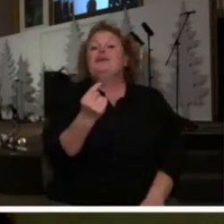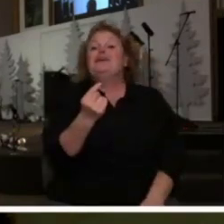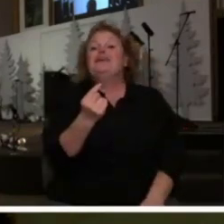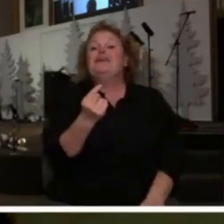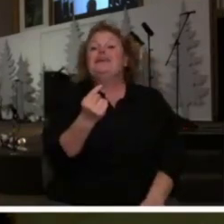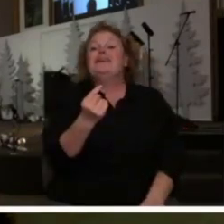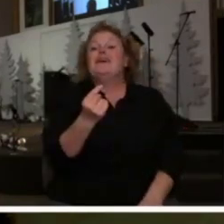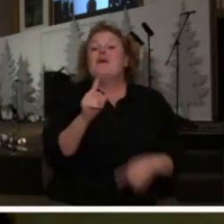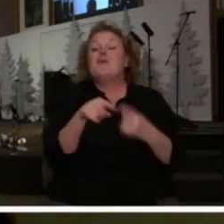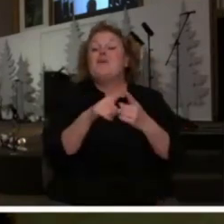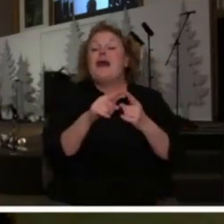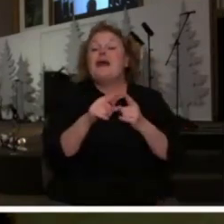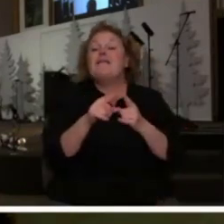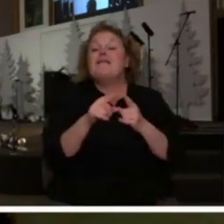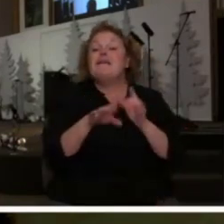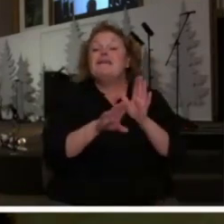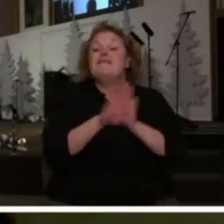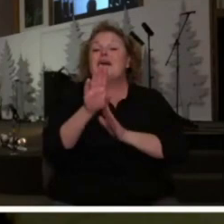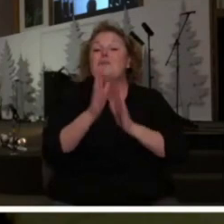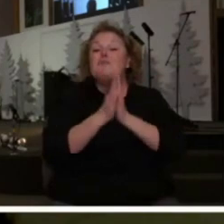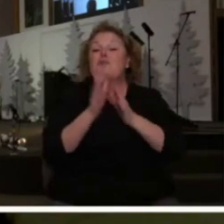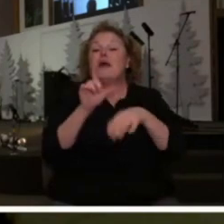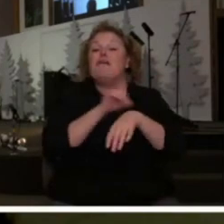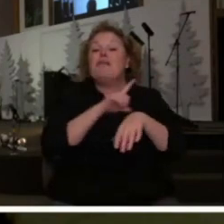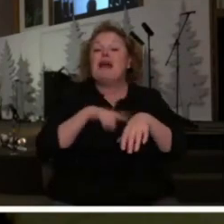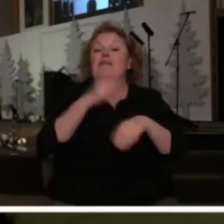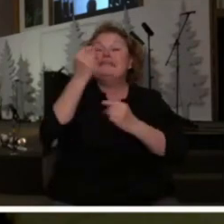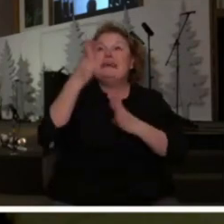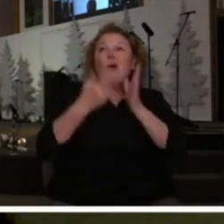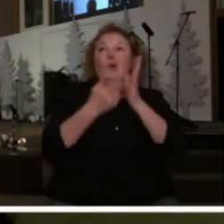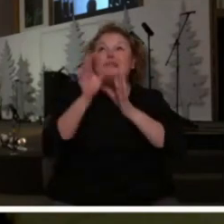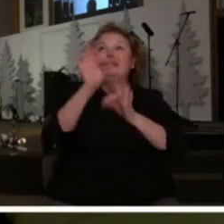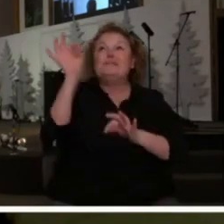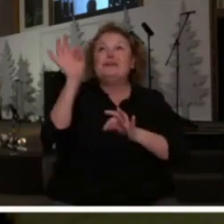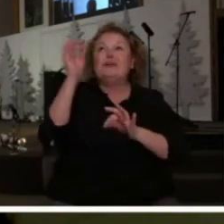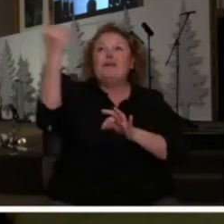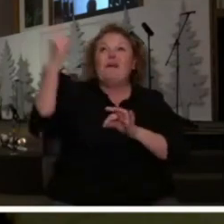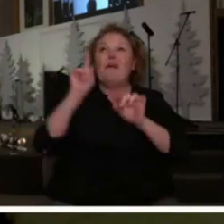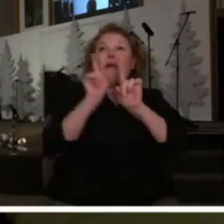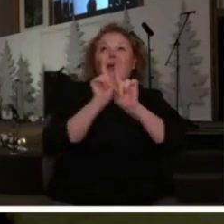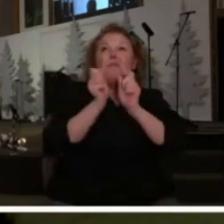is when you're developing your prayer life, simply say, Holy Spirit, would you come alongside of me?